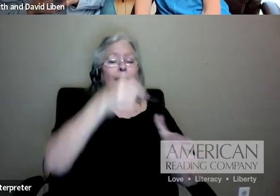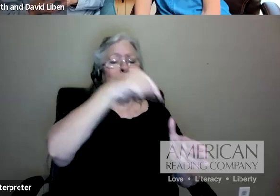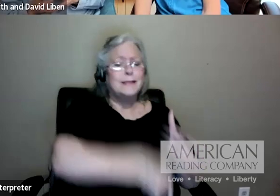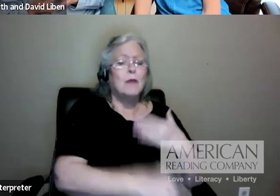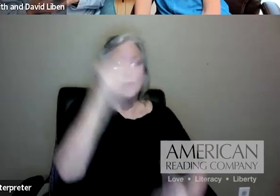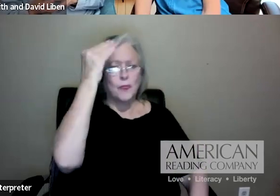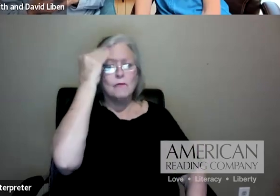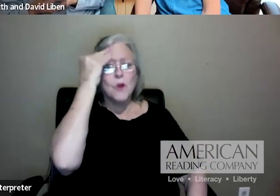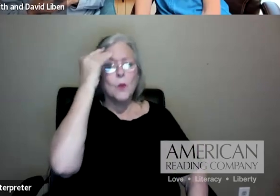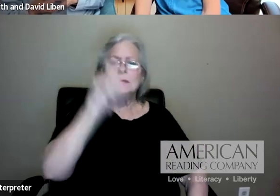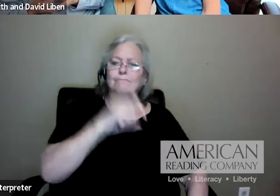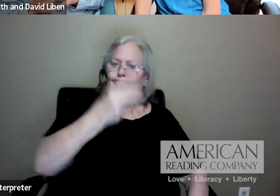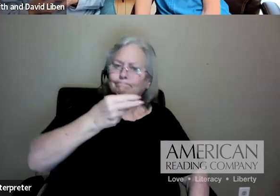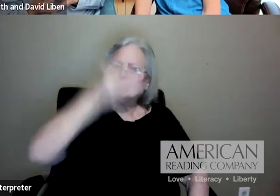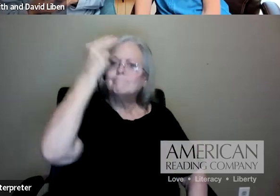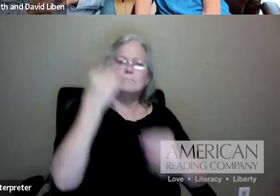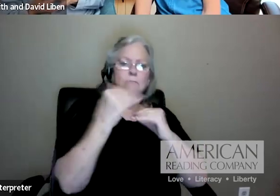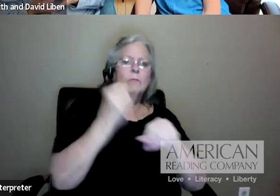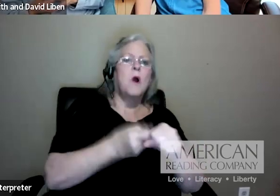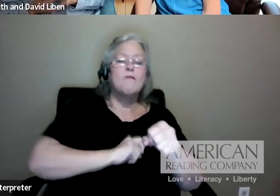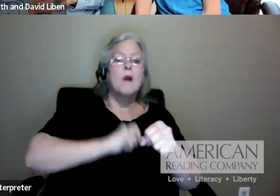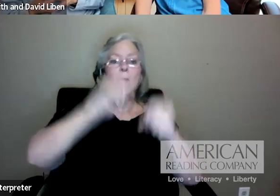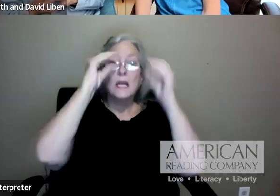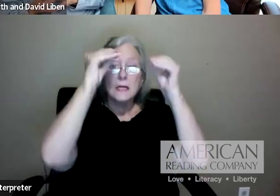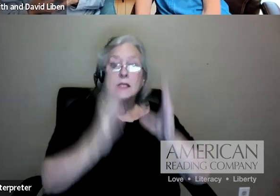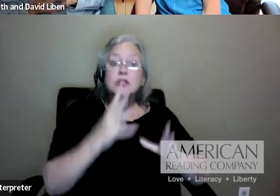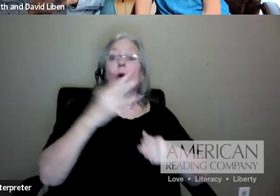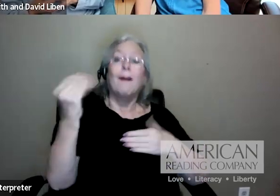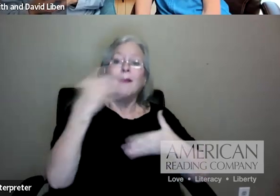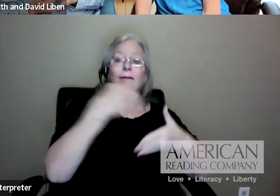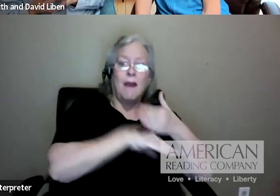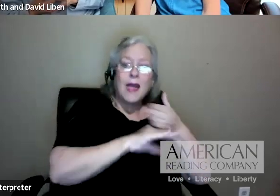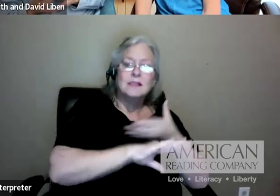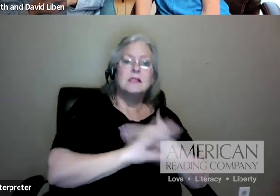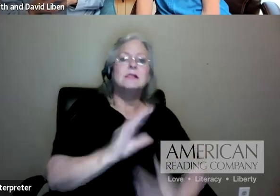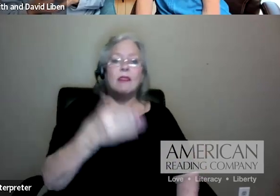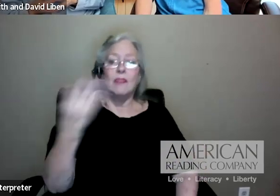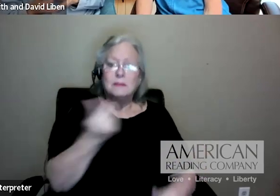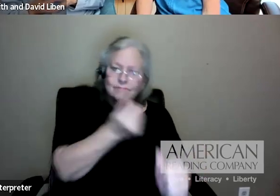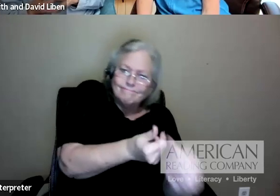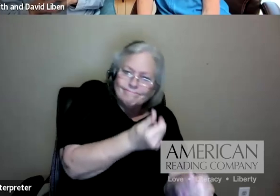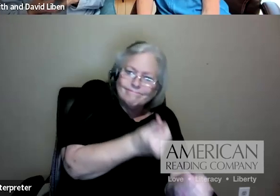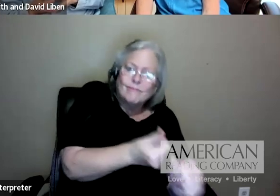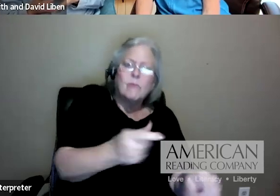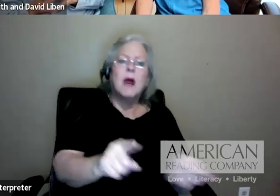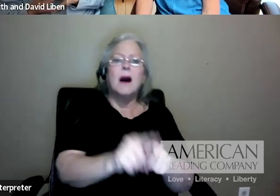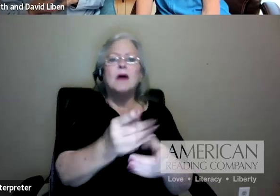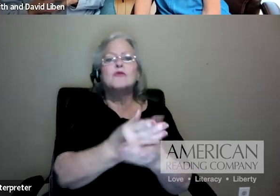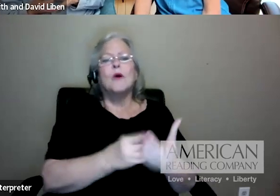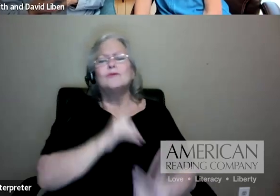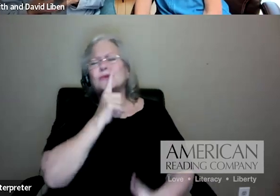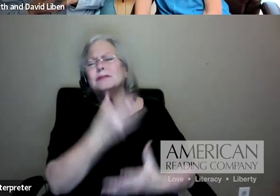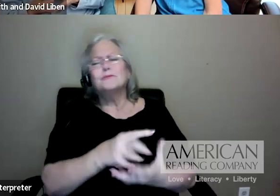from the teacher. And they also need to be able to access things on their own as part of a really rich academic